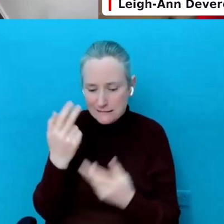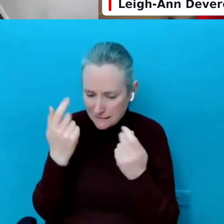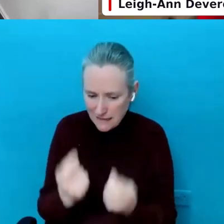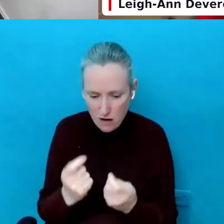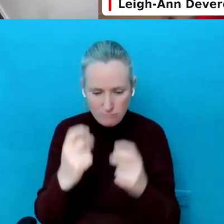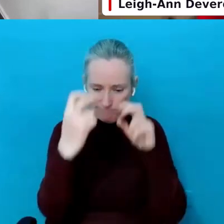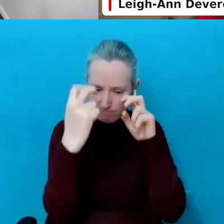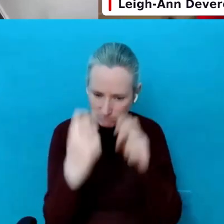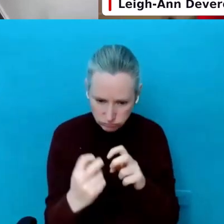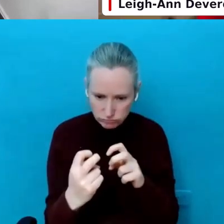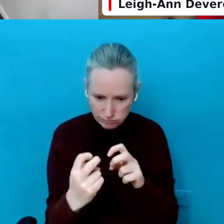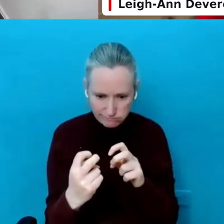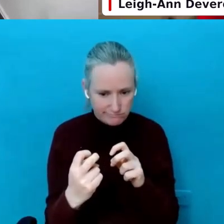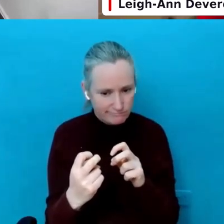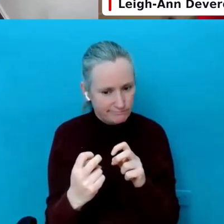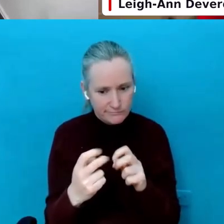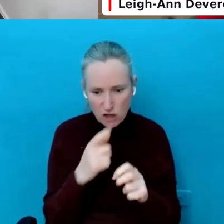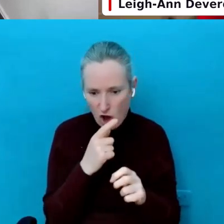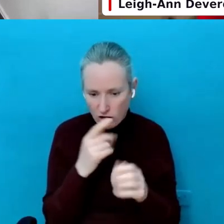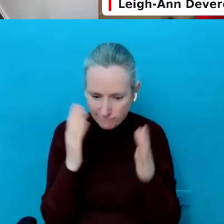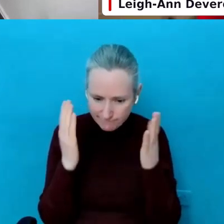and talk to them about it.